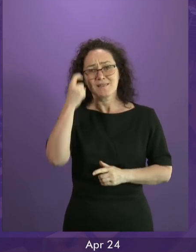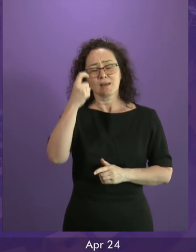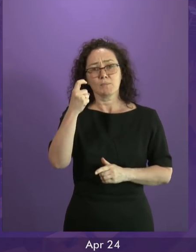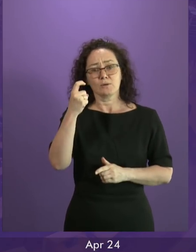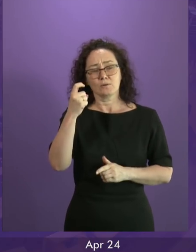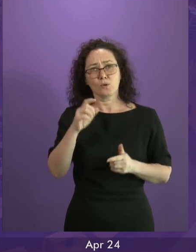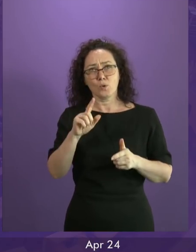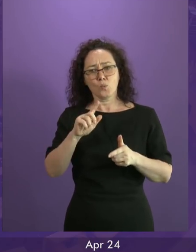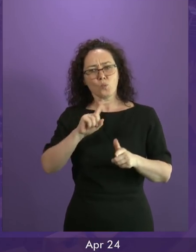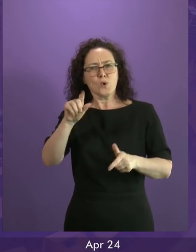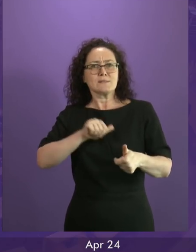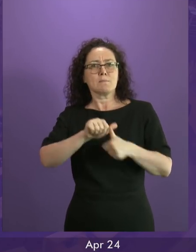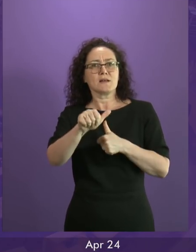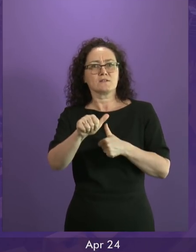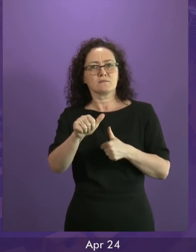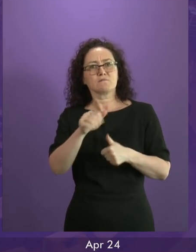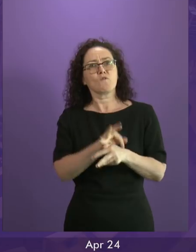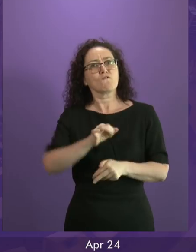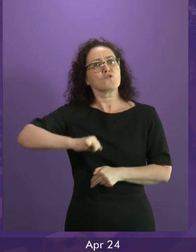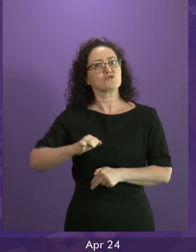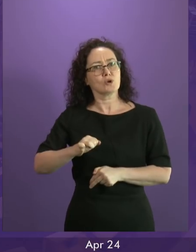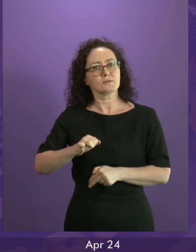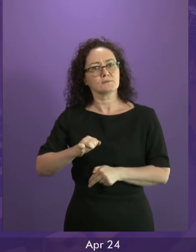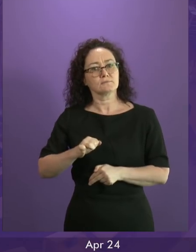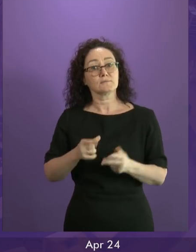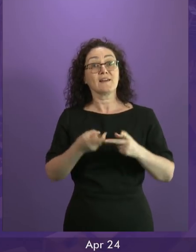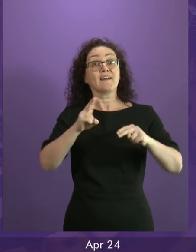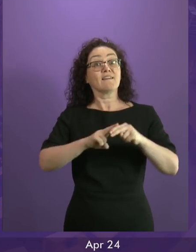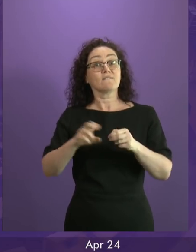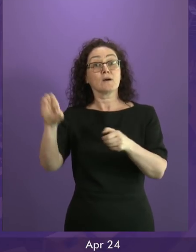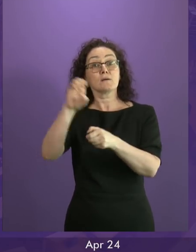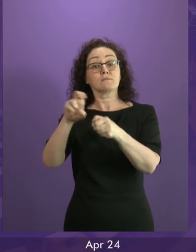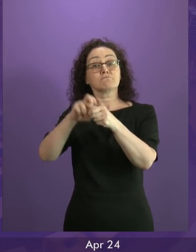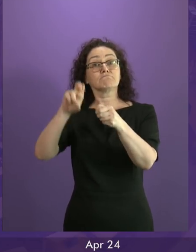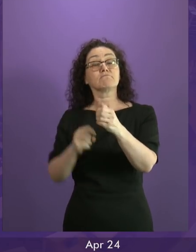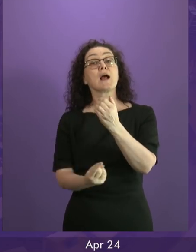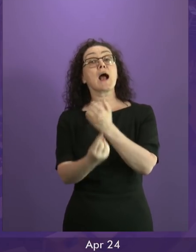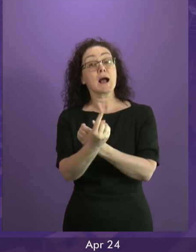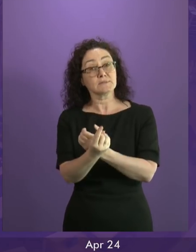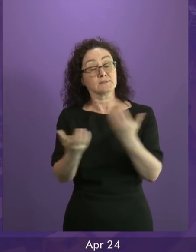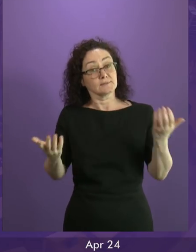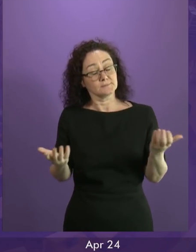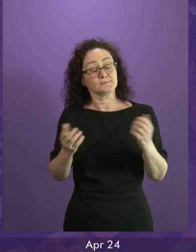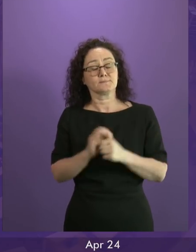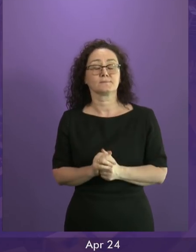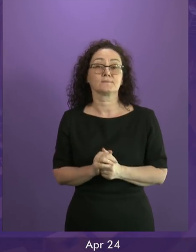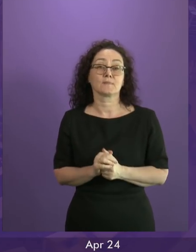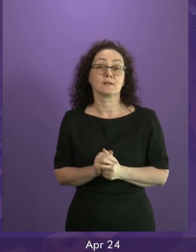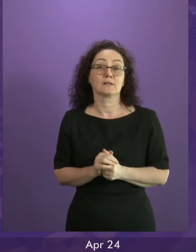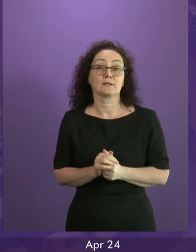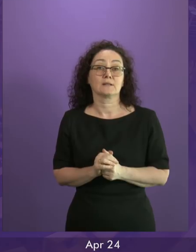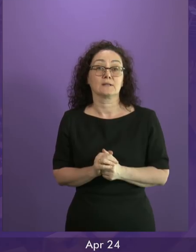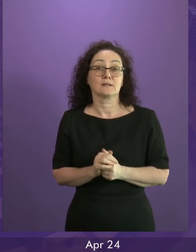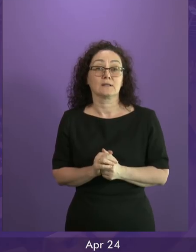UK does leave the European Union. And to ensure that all options remain open to us, the time to do